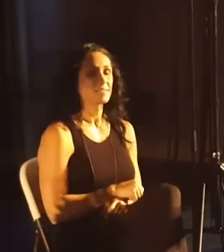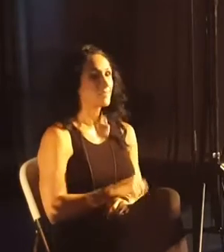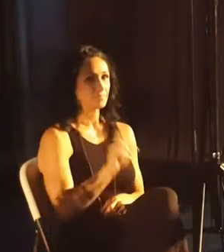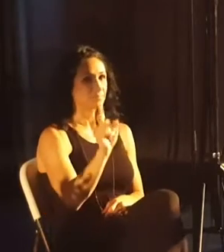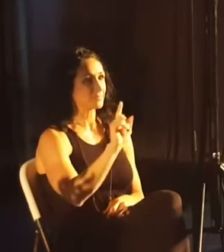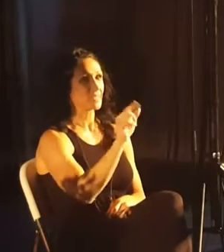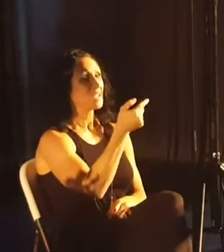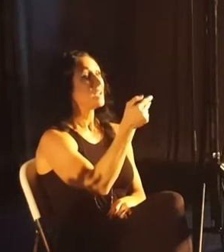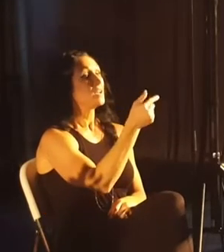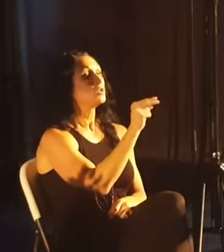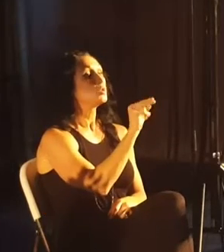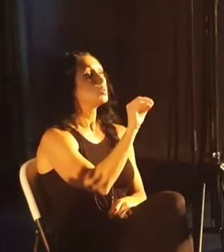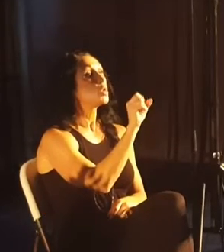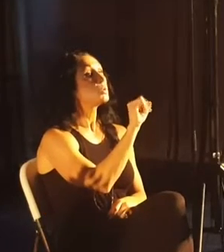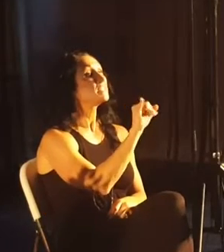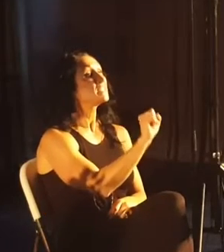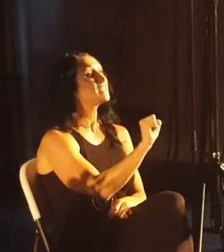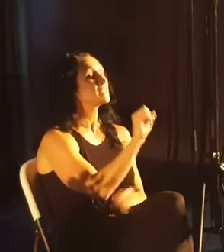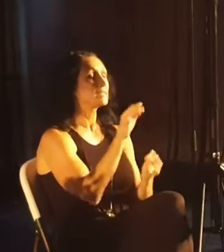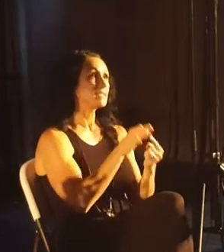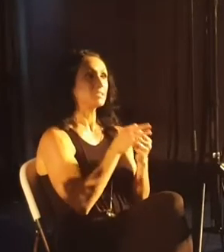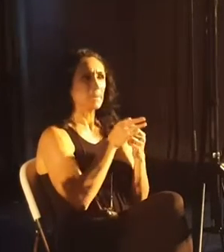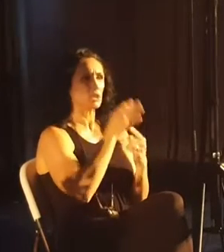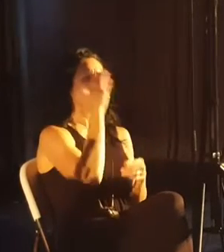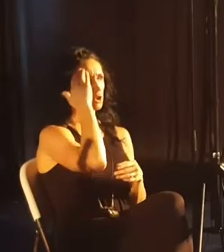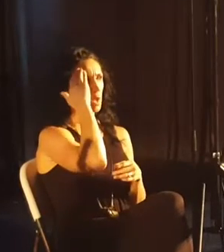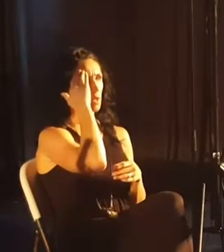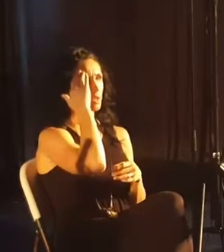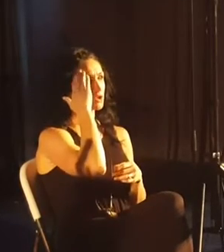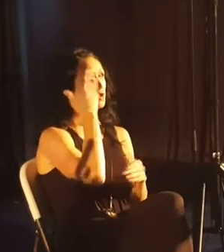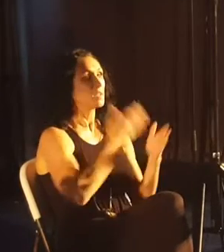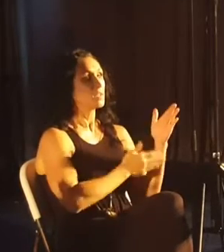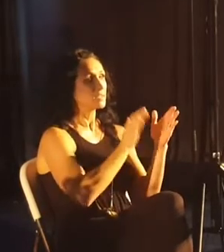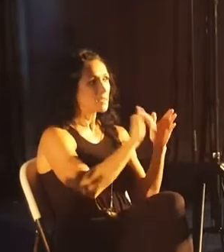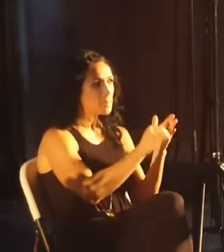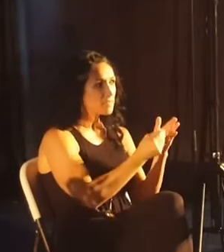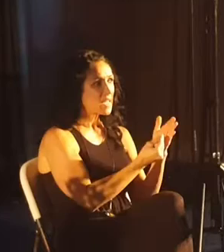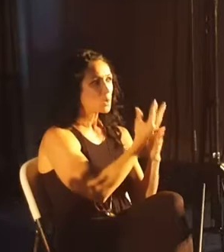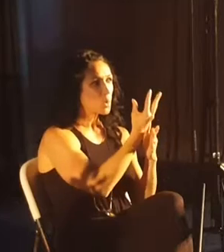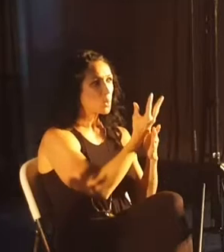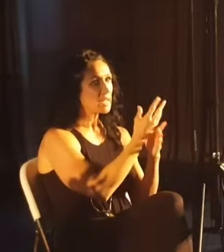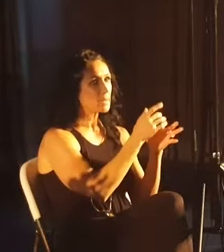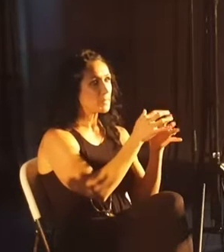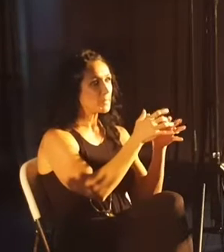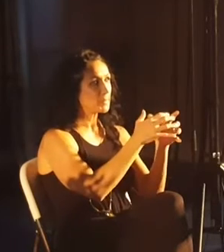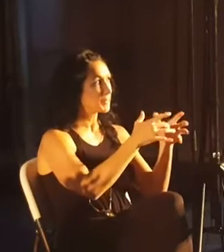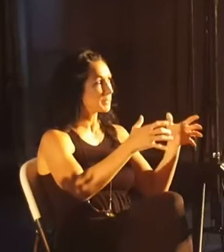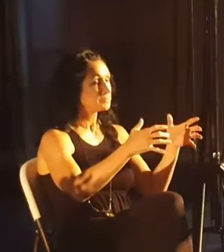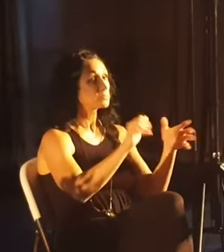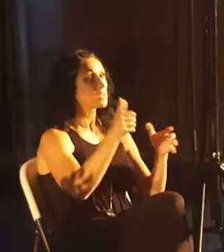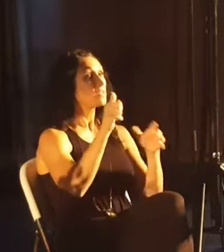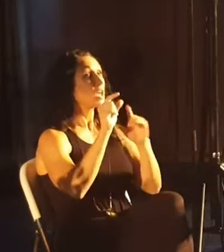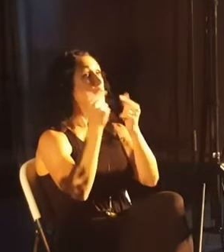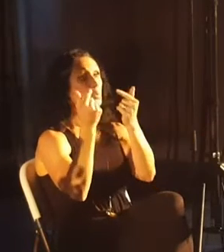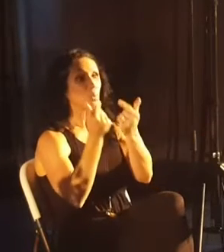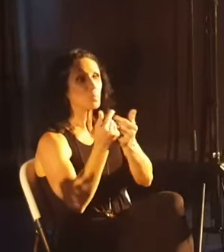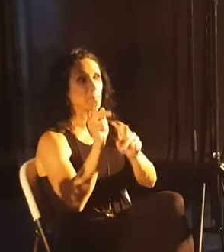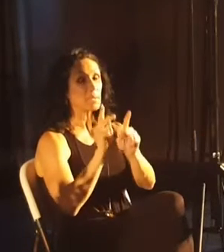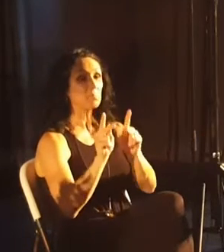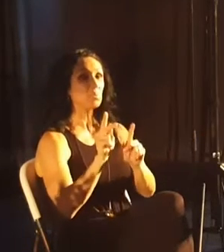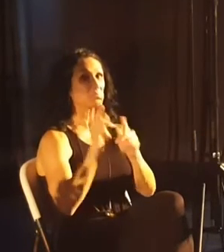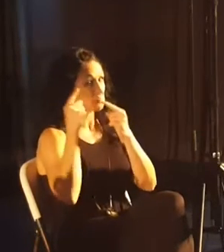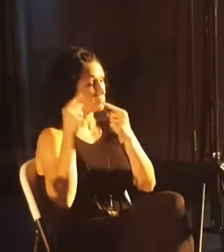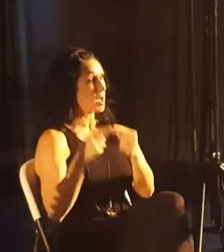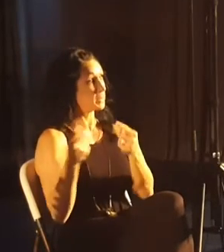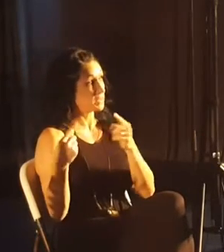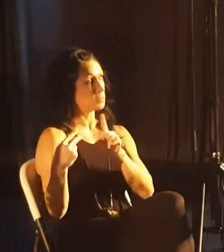Gnosis, this special knowledge. There's, there's some of that beginning to grow in the Colossian church. The other group of people kind of on